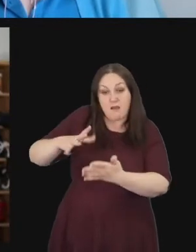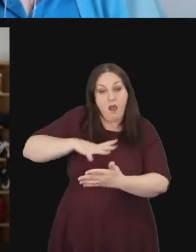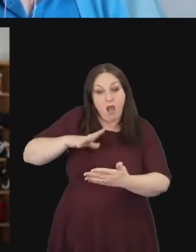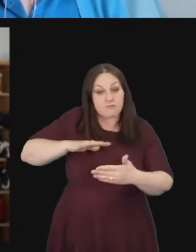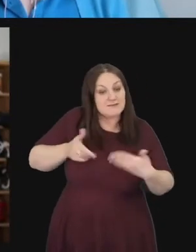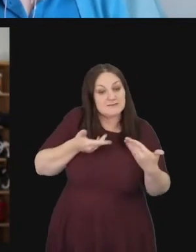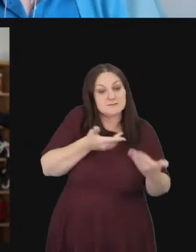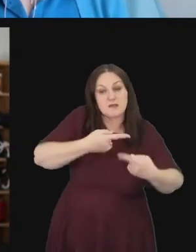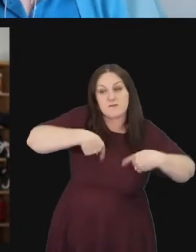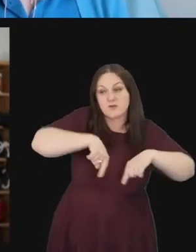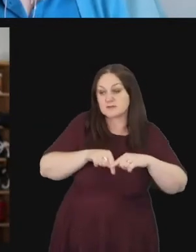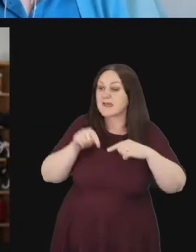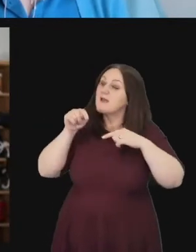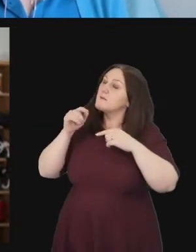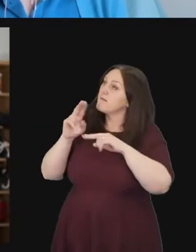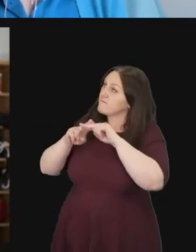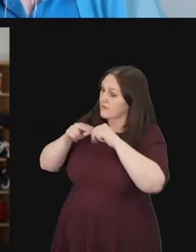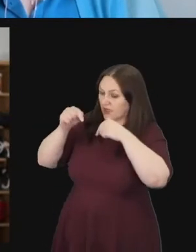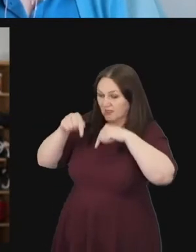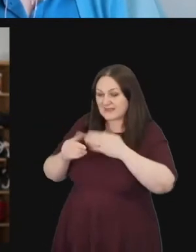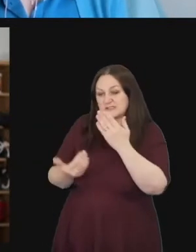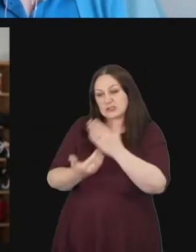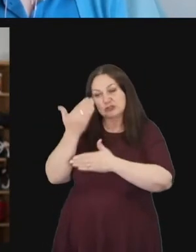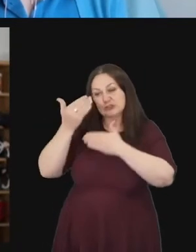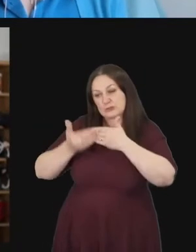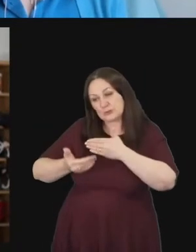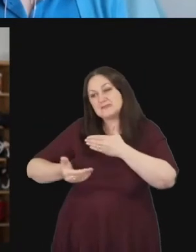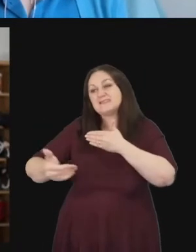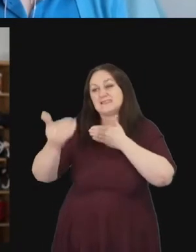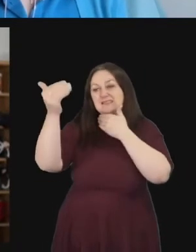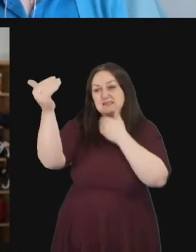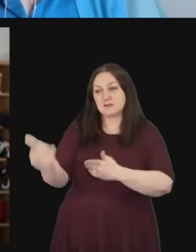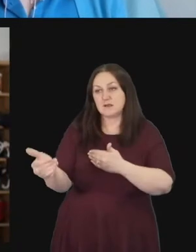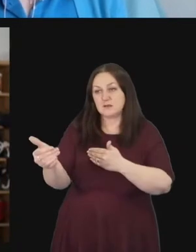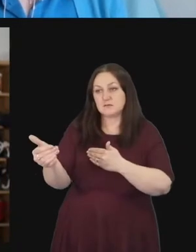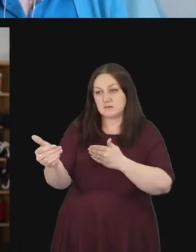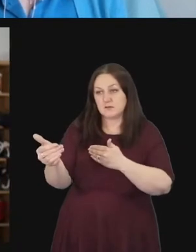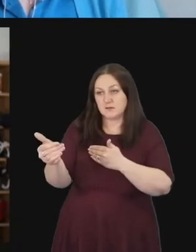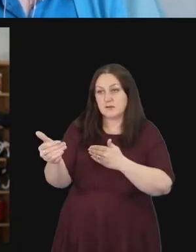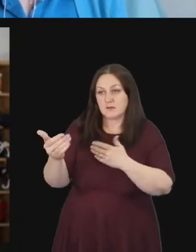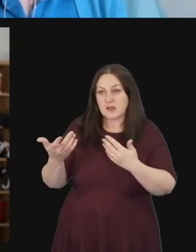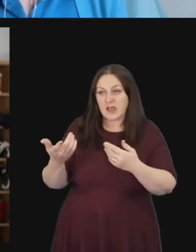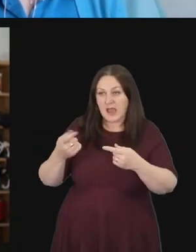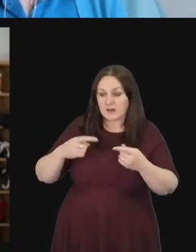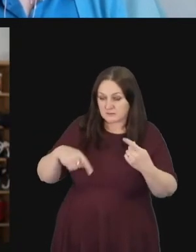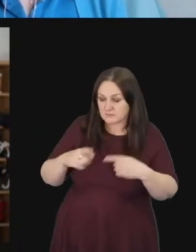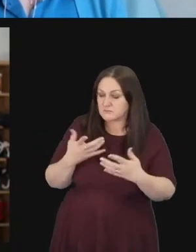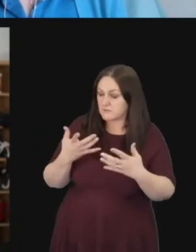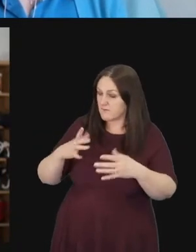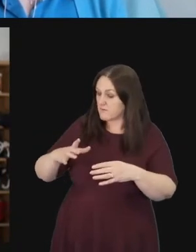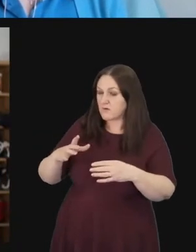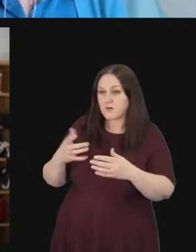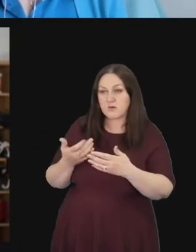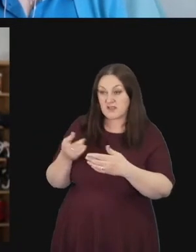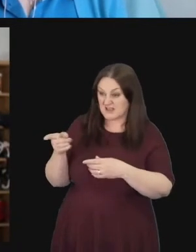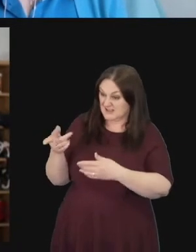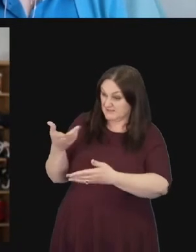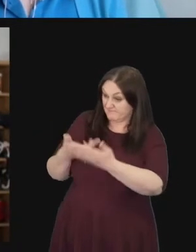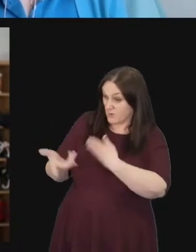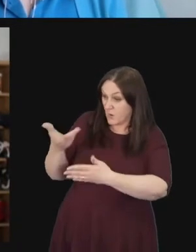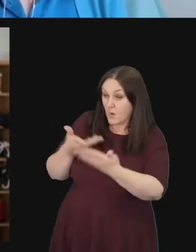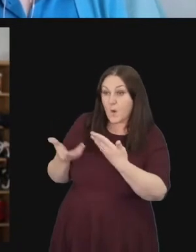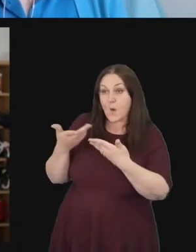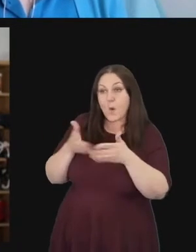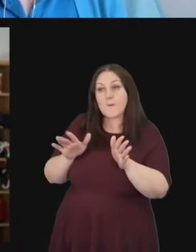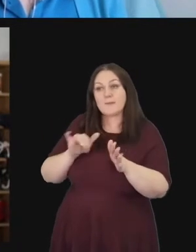is a new season and even as he had quite openly reflected on the changes that he has brought in season